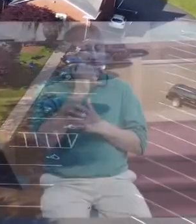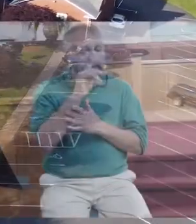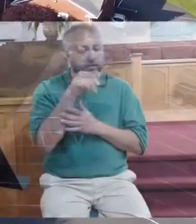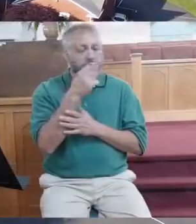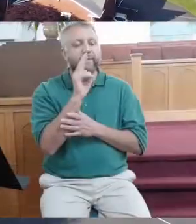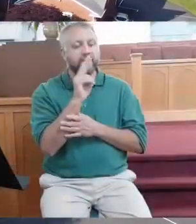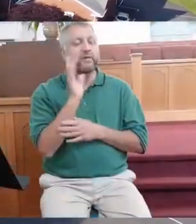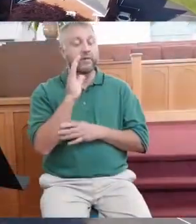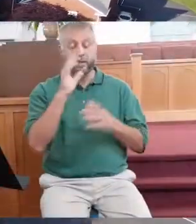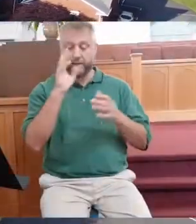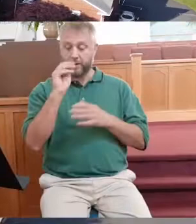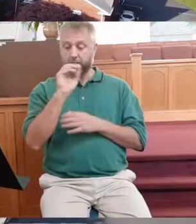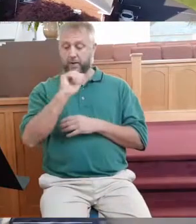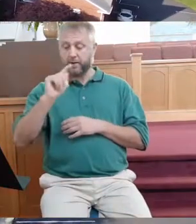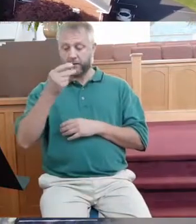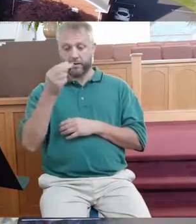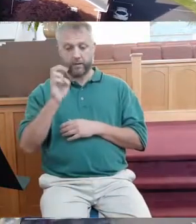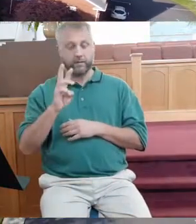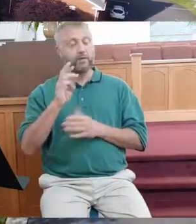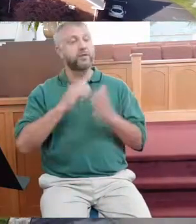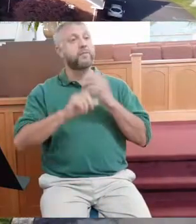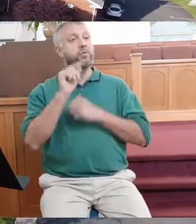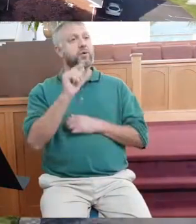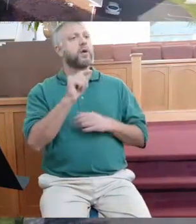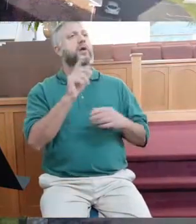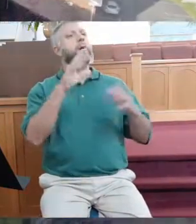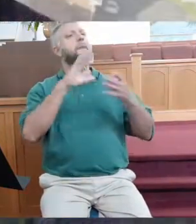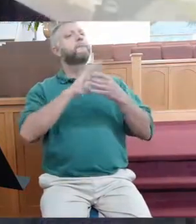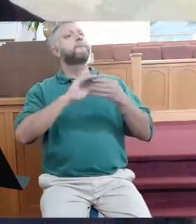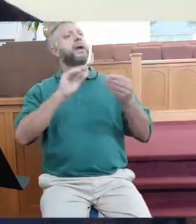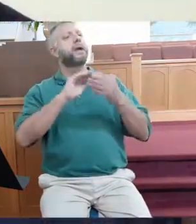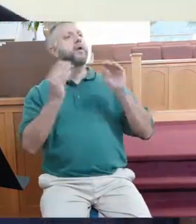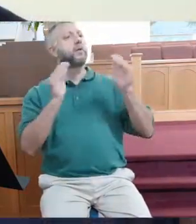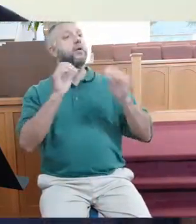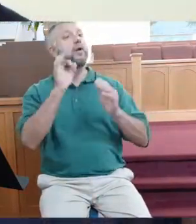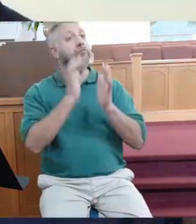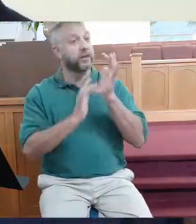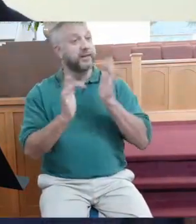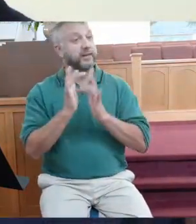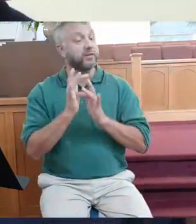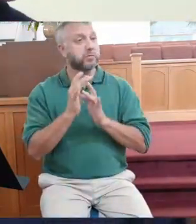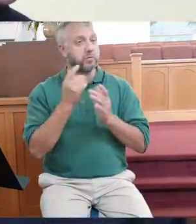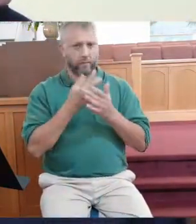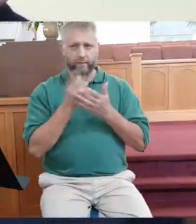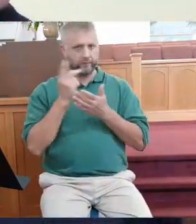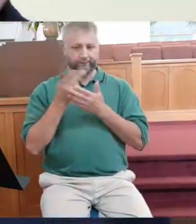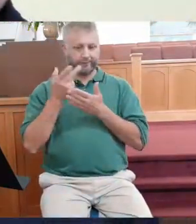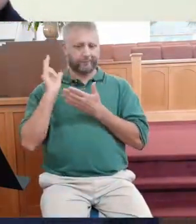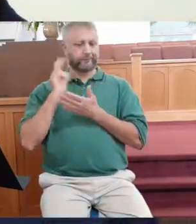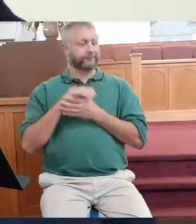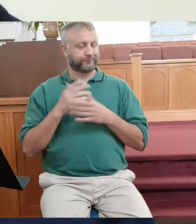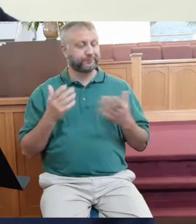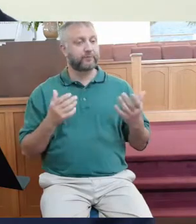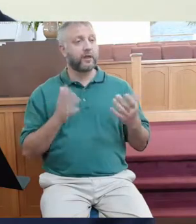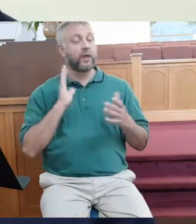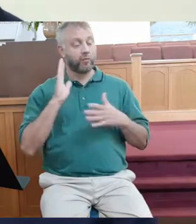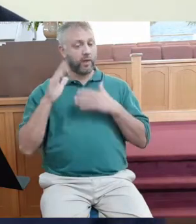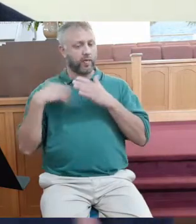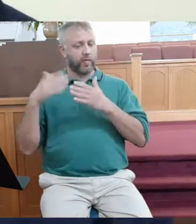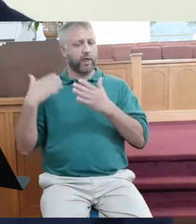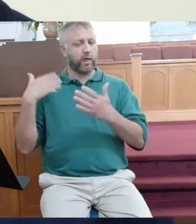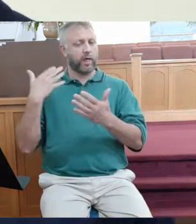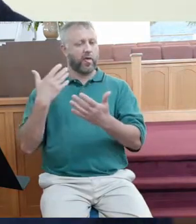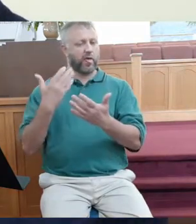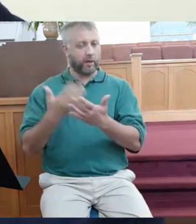Matthew chapter 20, we've been studying the parables of Jesus together over the past few weeks. This series is going to take us all the way